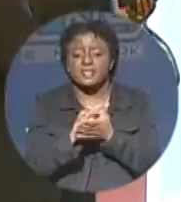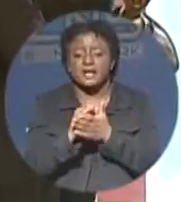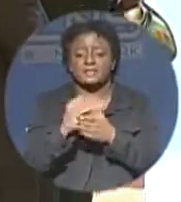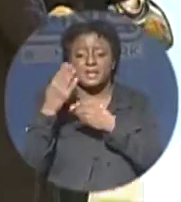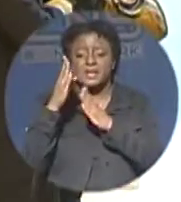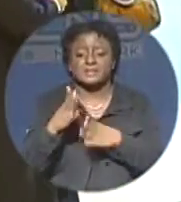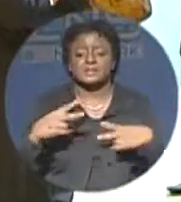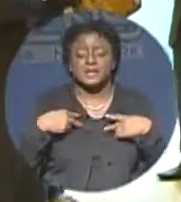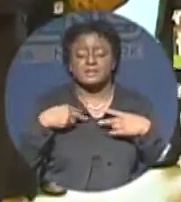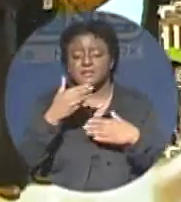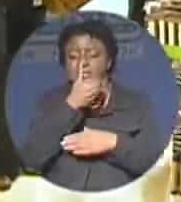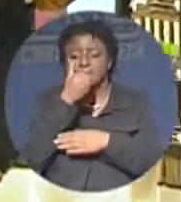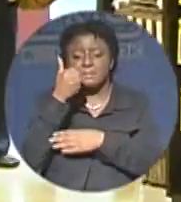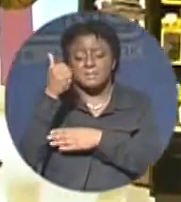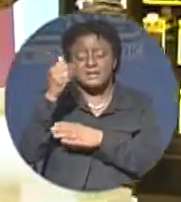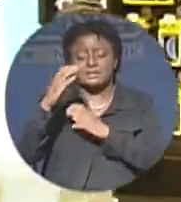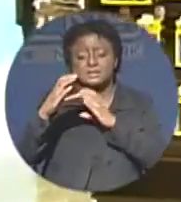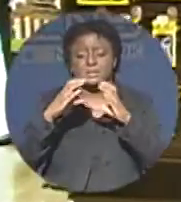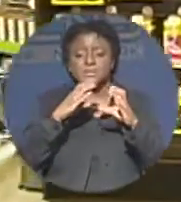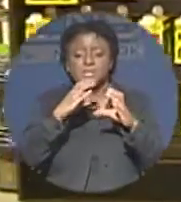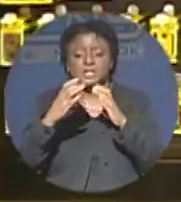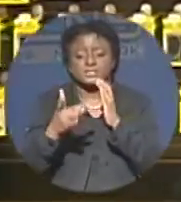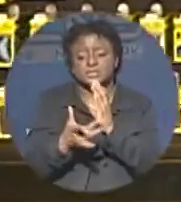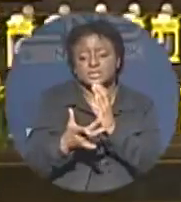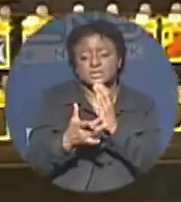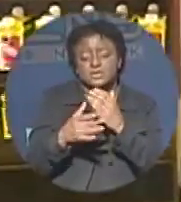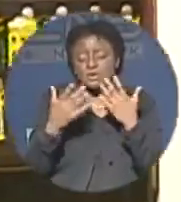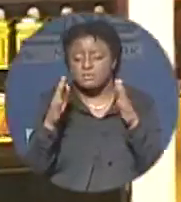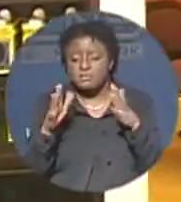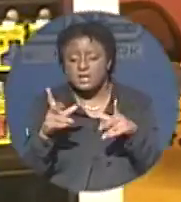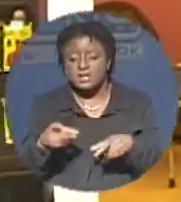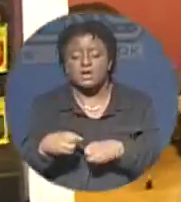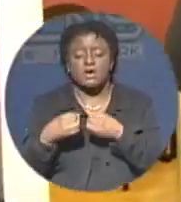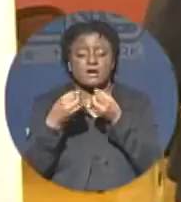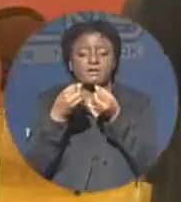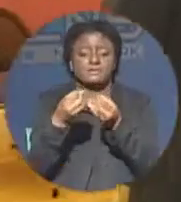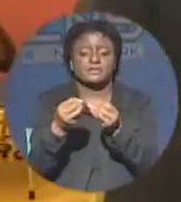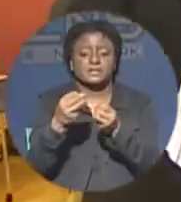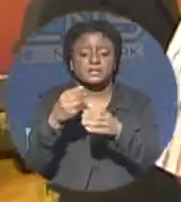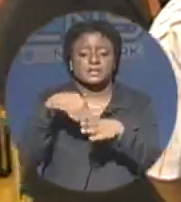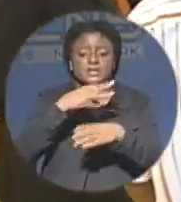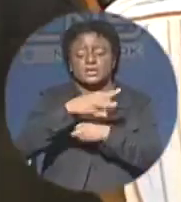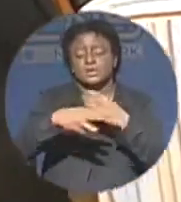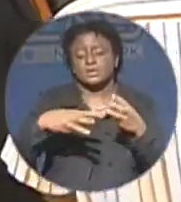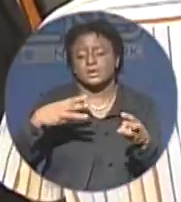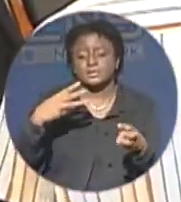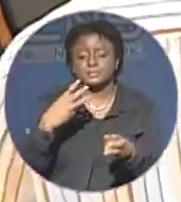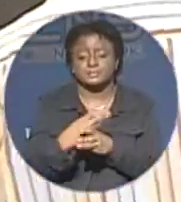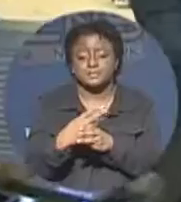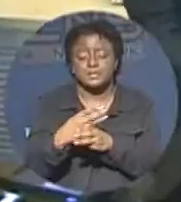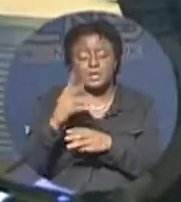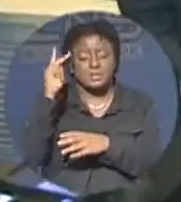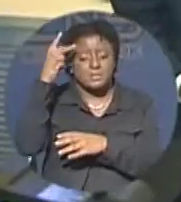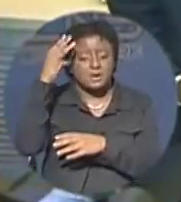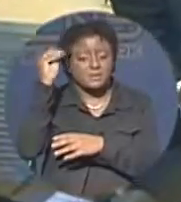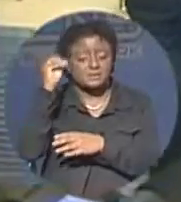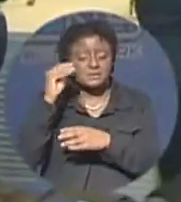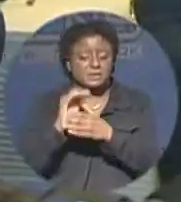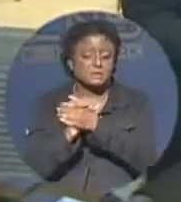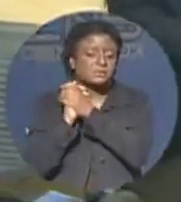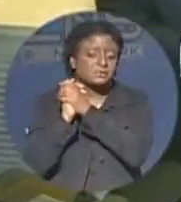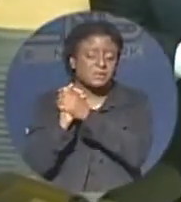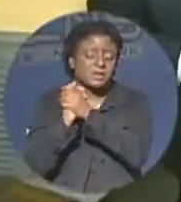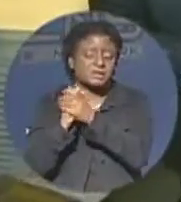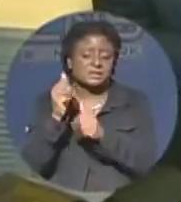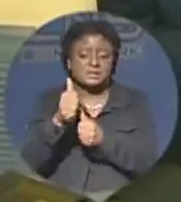technology already offered worldwide. The Prime Minister praised the new cable and wireless management team for making remarkable progress in staking